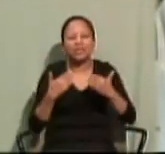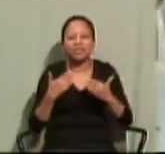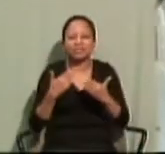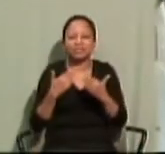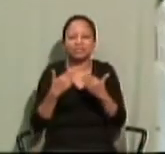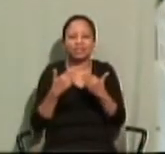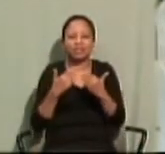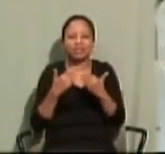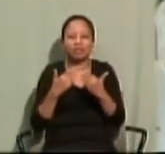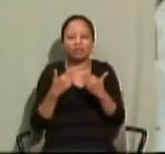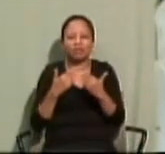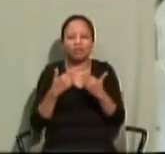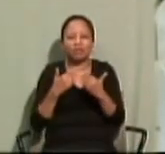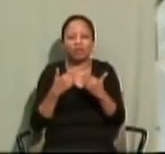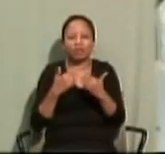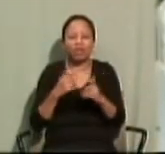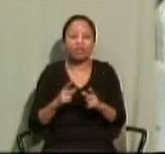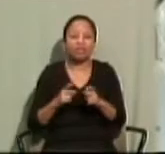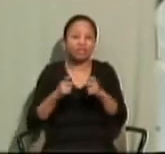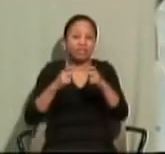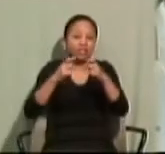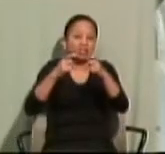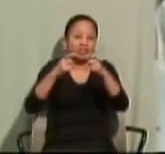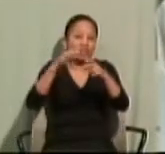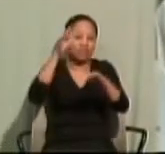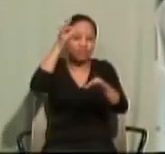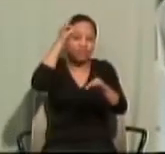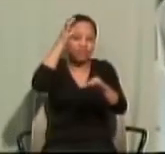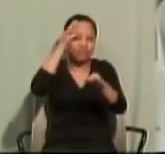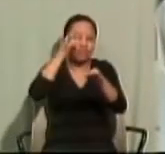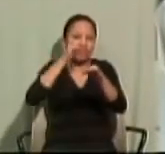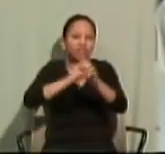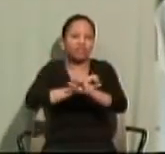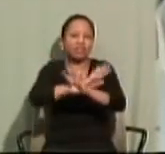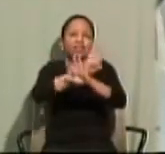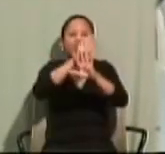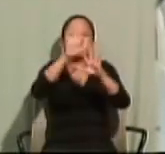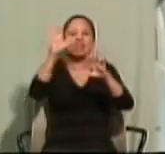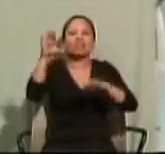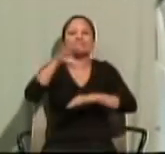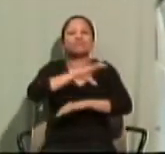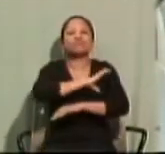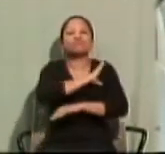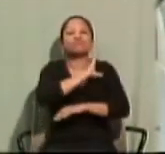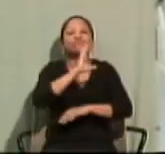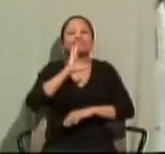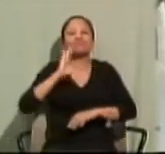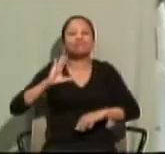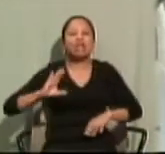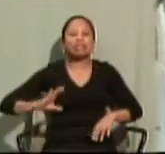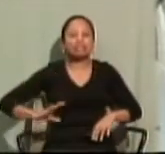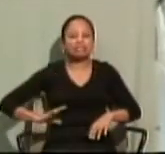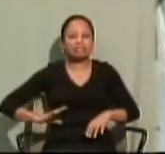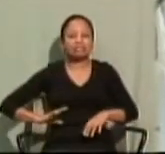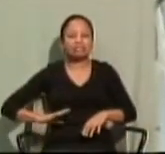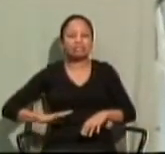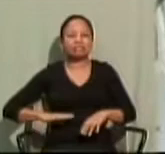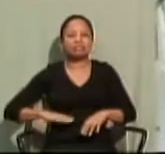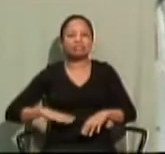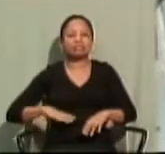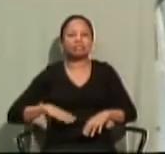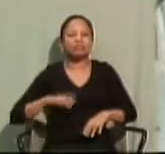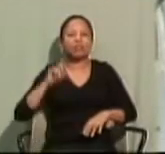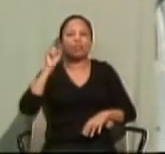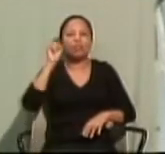the gift of faith, through the light of Christ. We should try to share